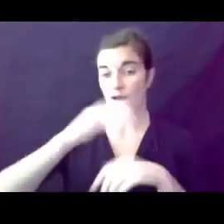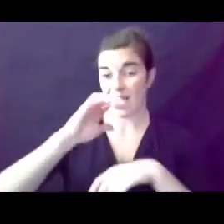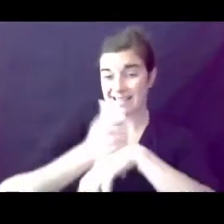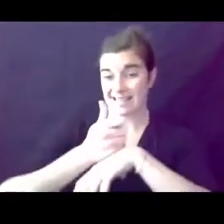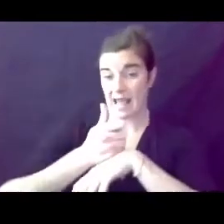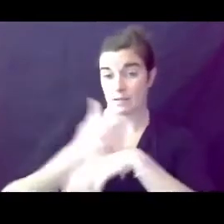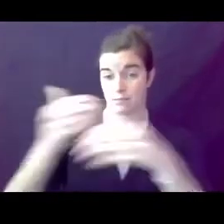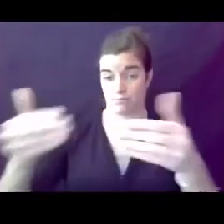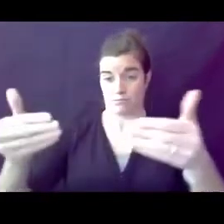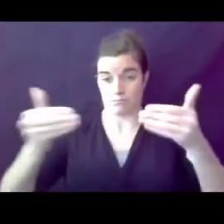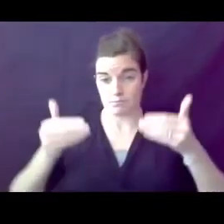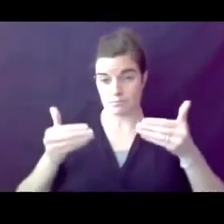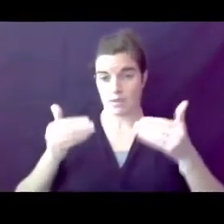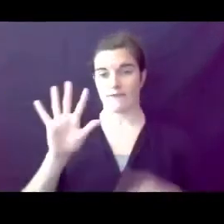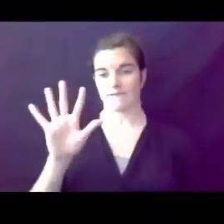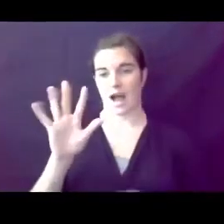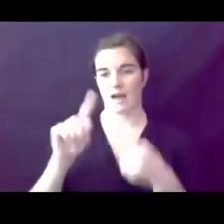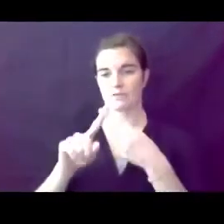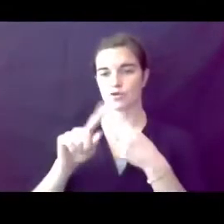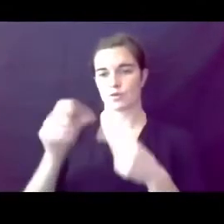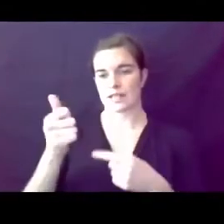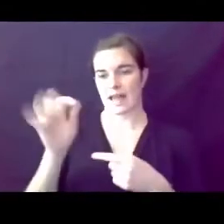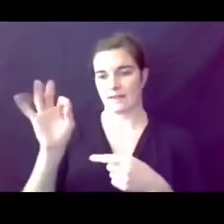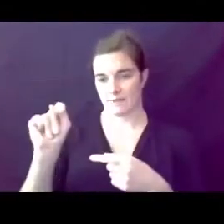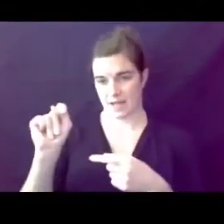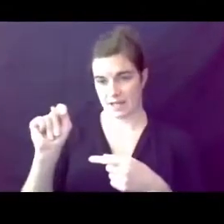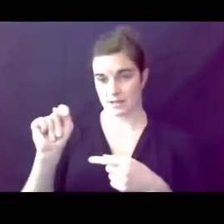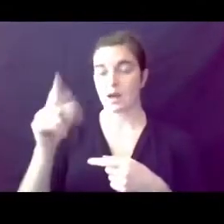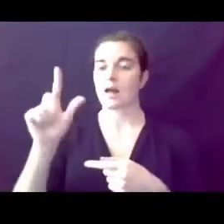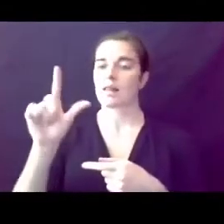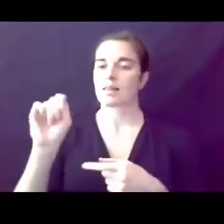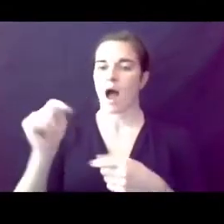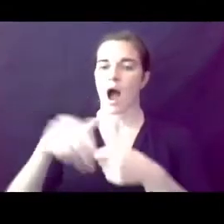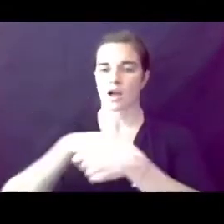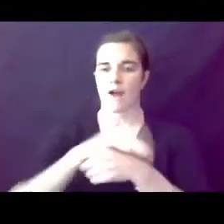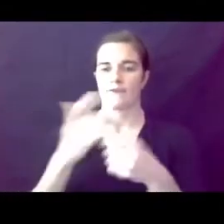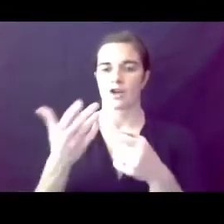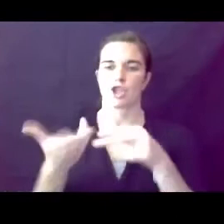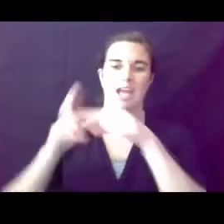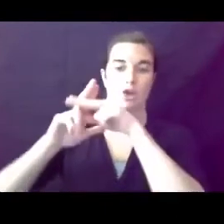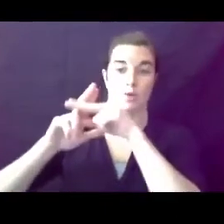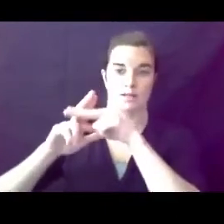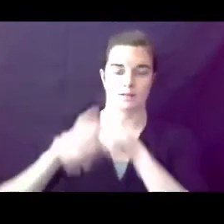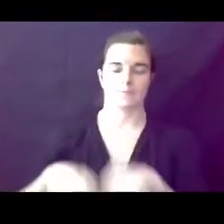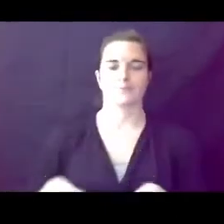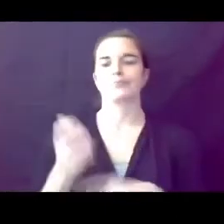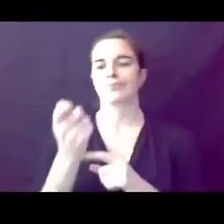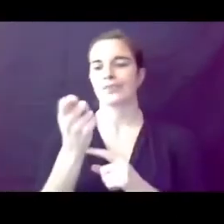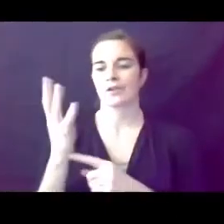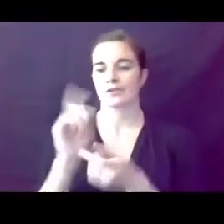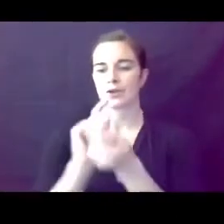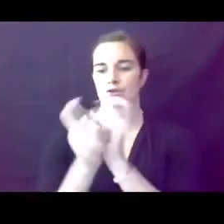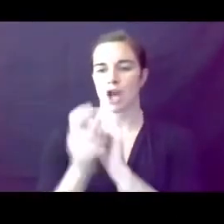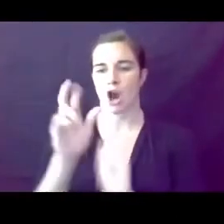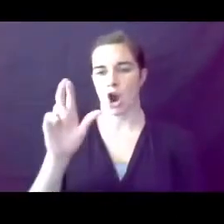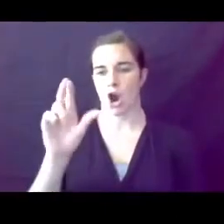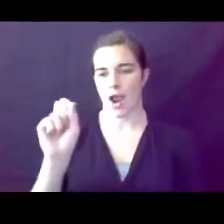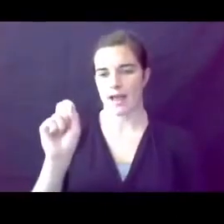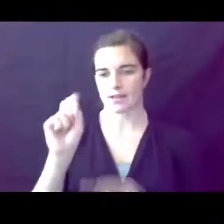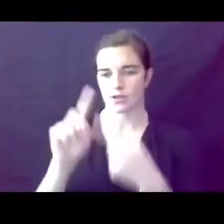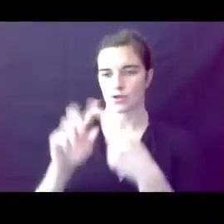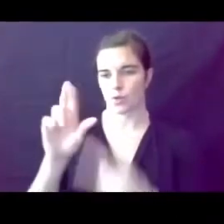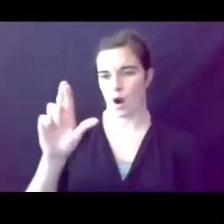to 10 feet, and the permitted lot coverage has increased. We should note that a few of these changes from RS to RM,